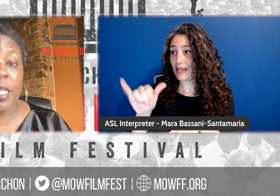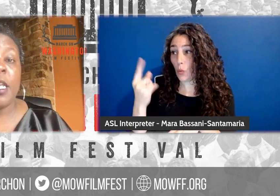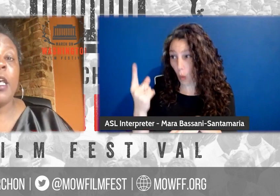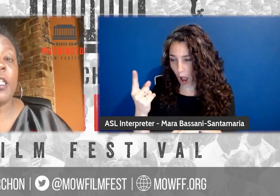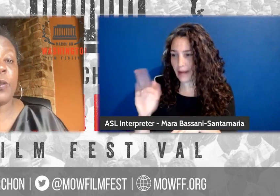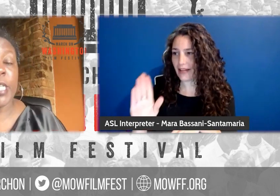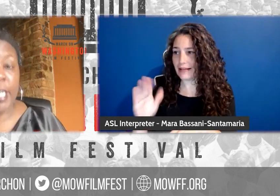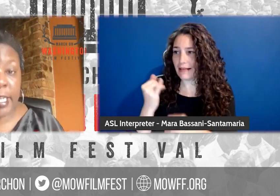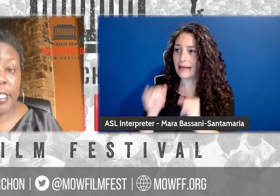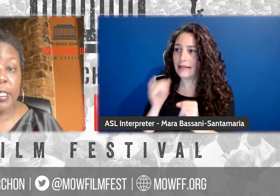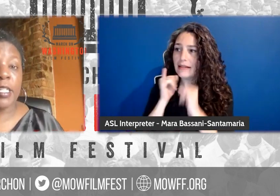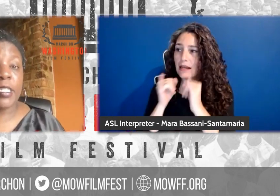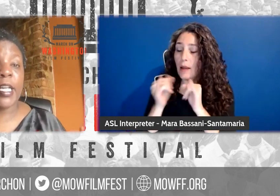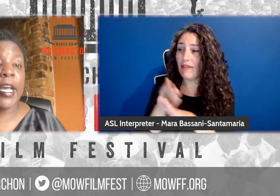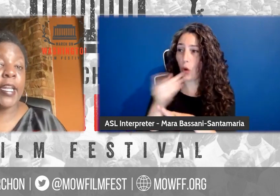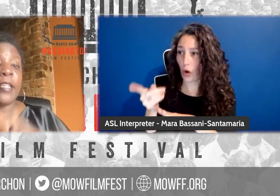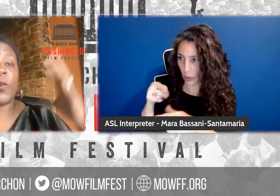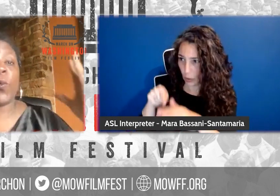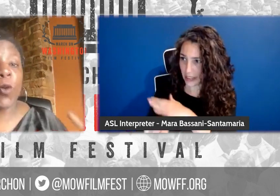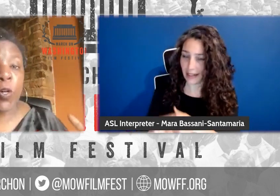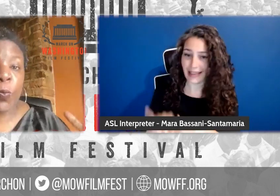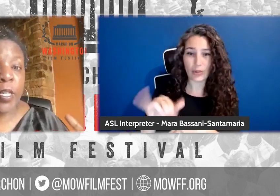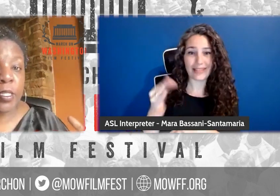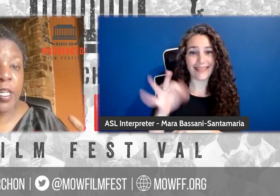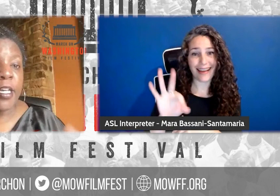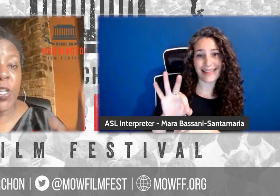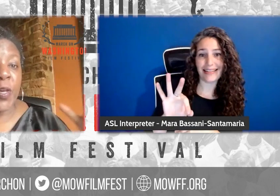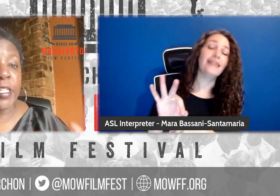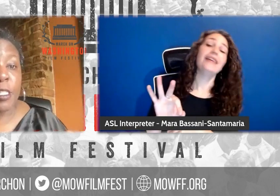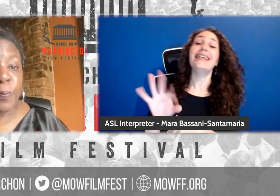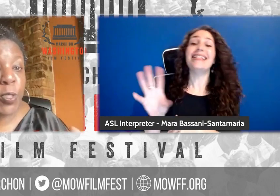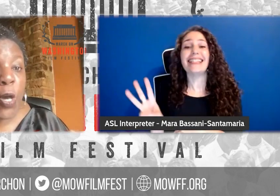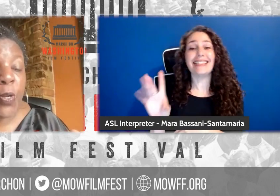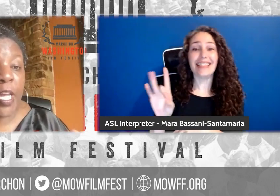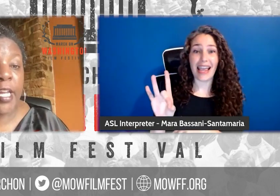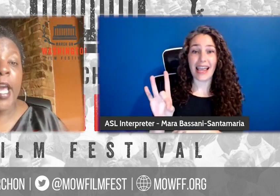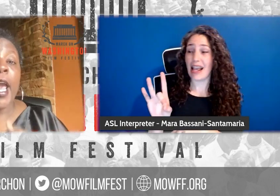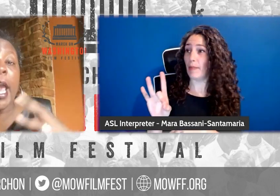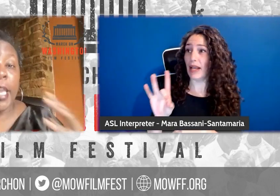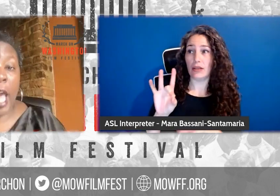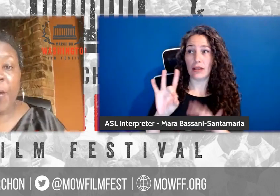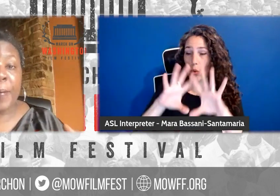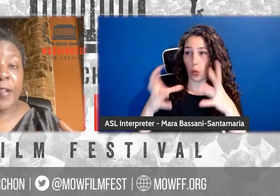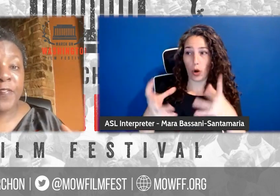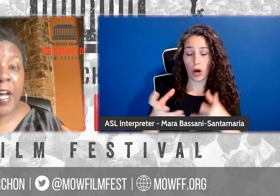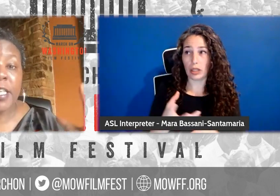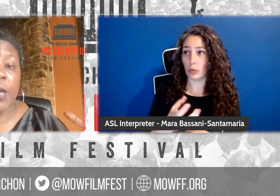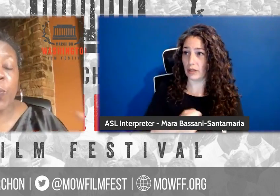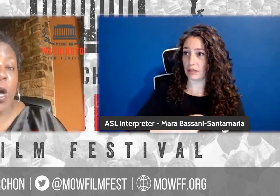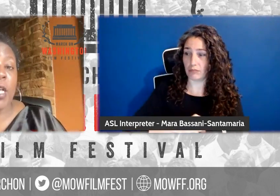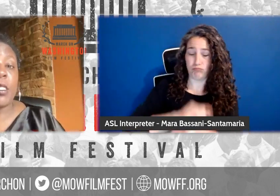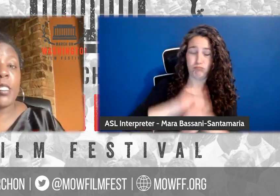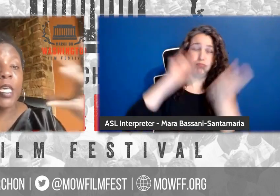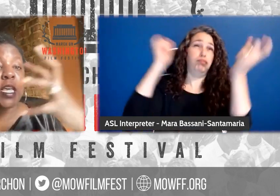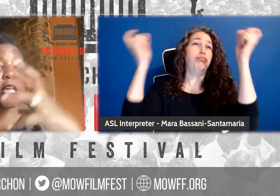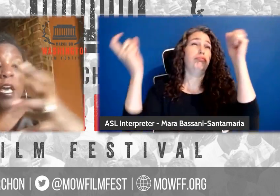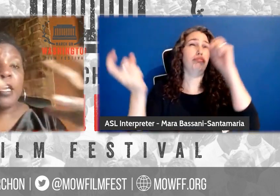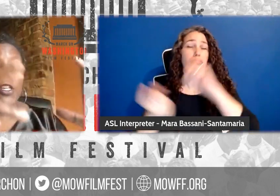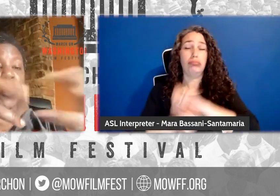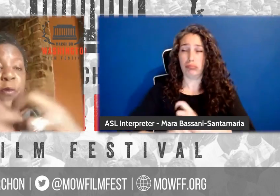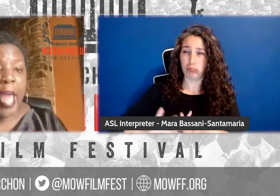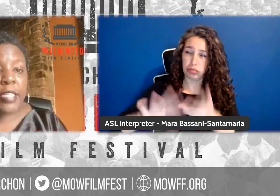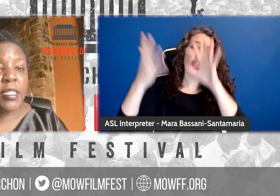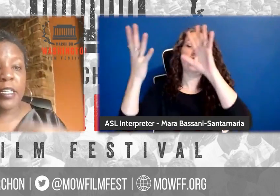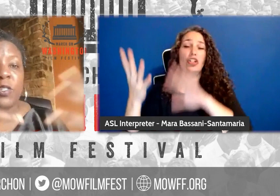assassinated. This was in 1968 as the world was, you know, exploding. And Harry Belafonte was the,